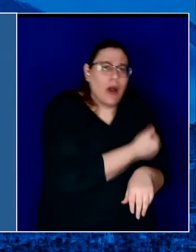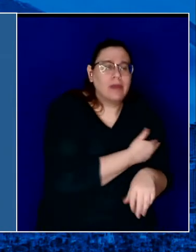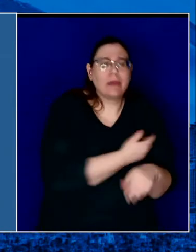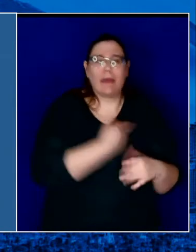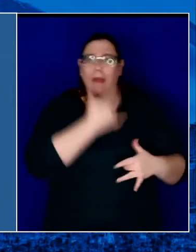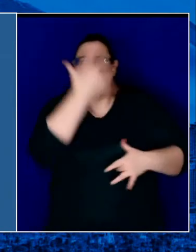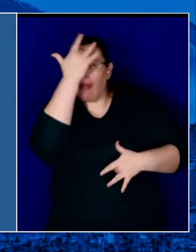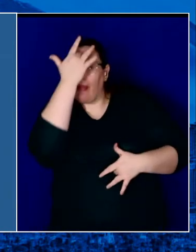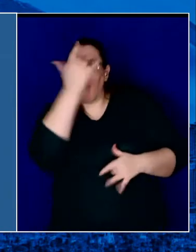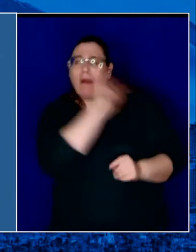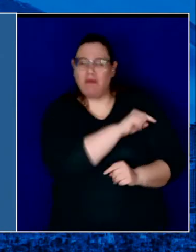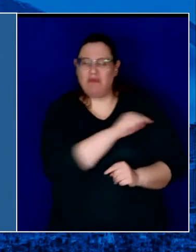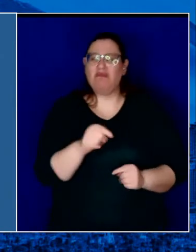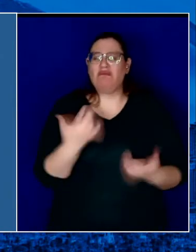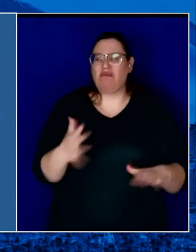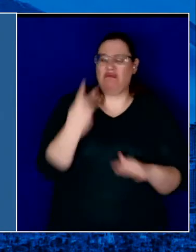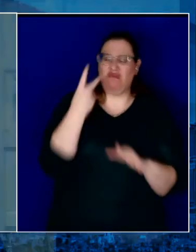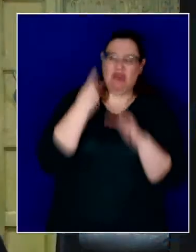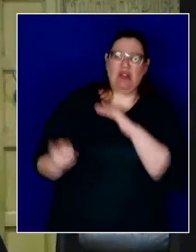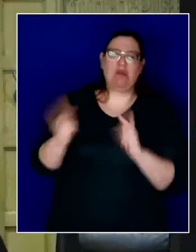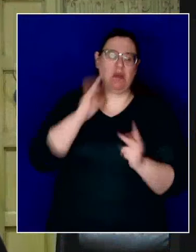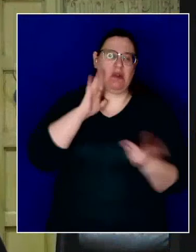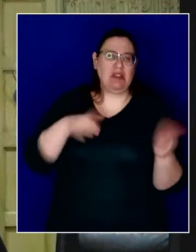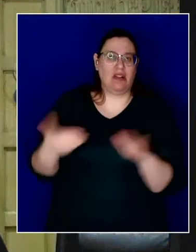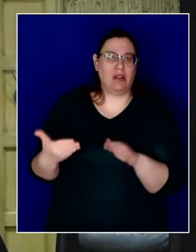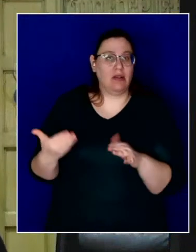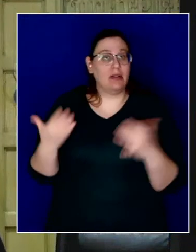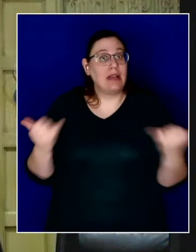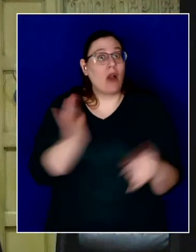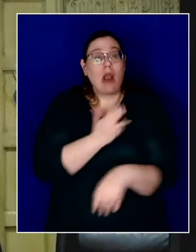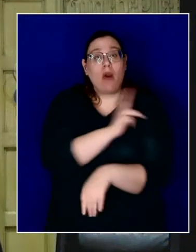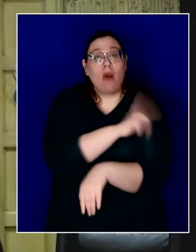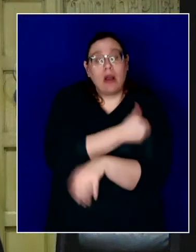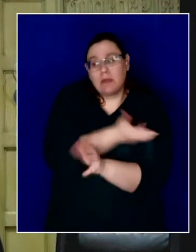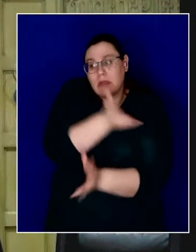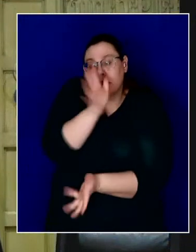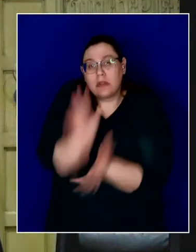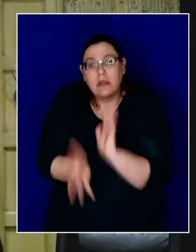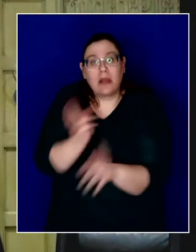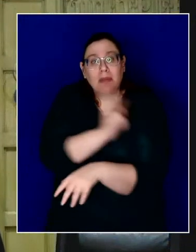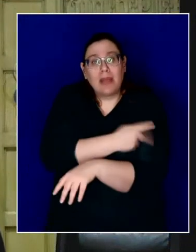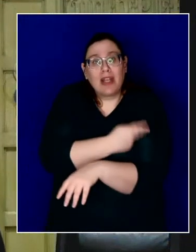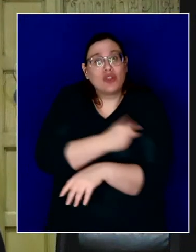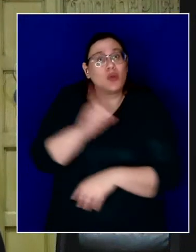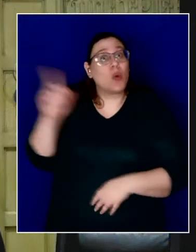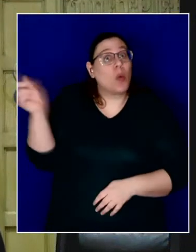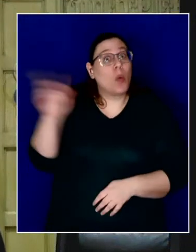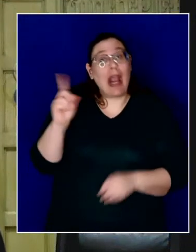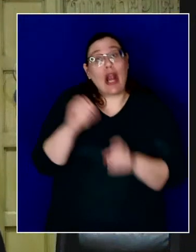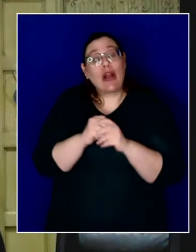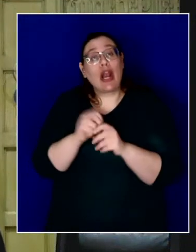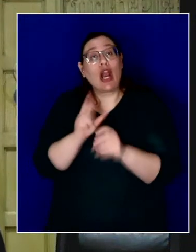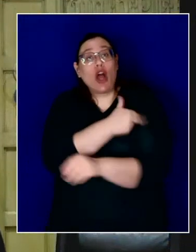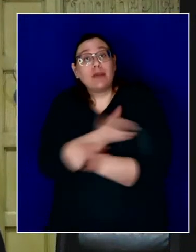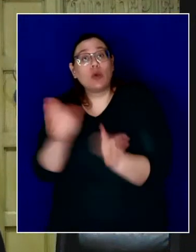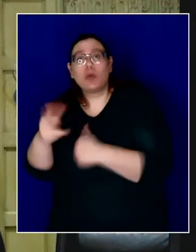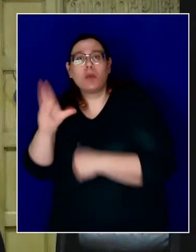knew death would follow. But our hospitals are now treating patients in their gift shops and in their chapels.